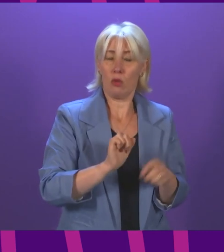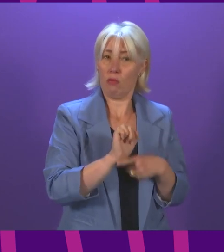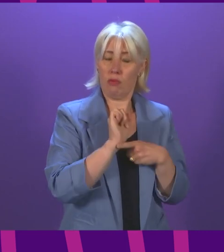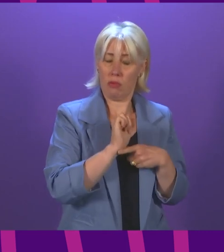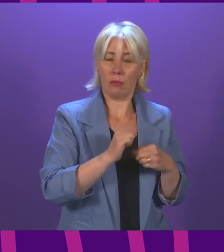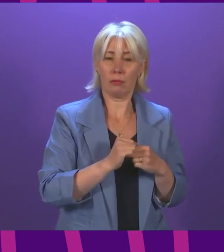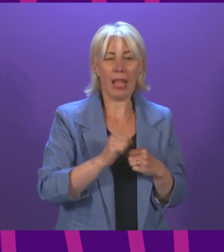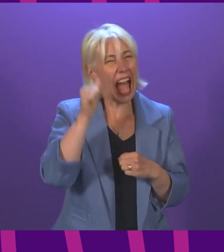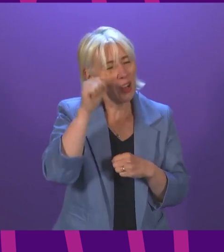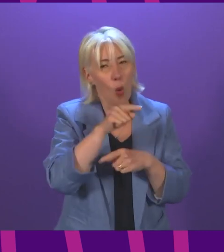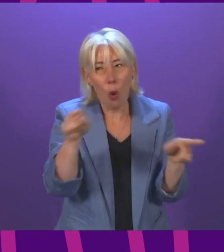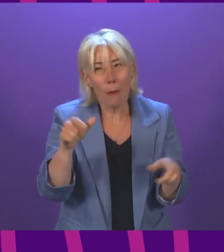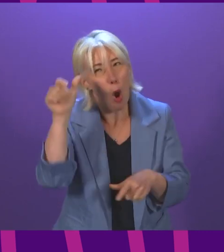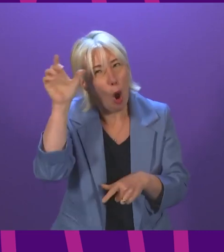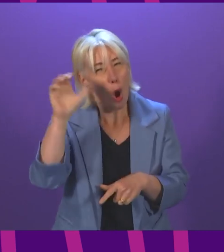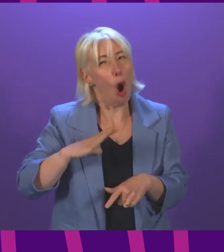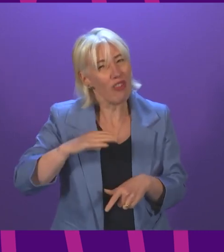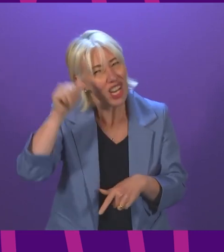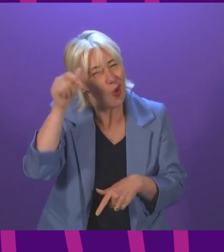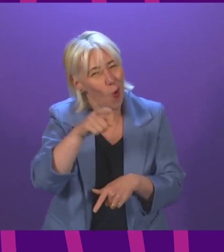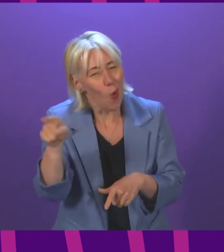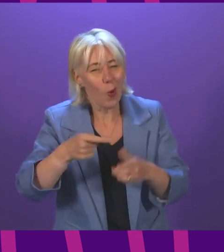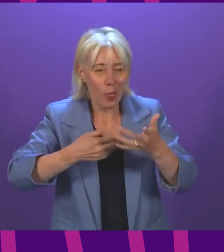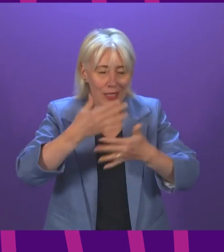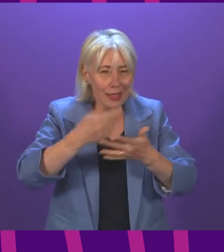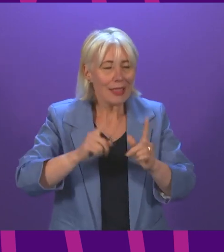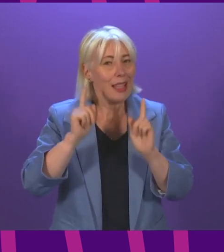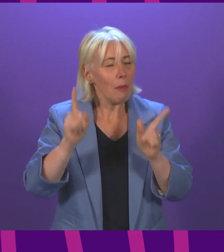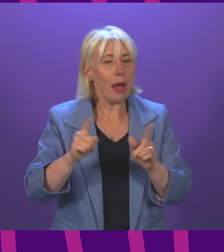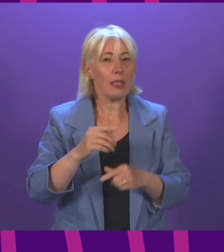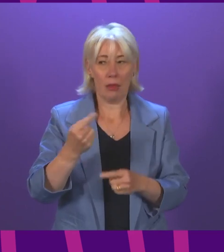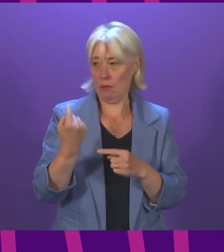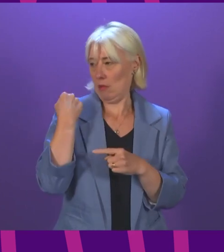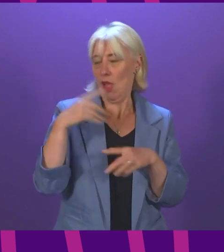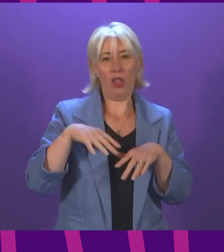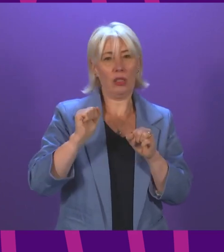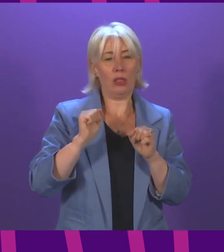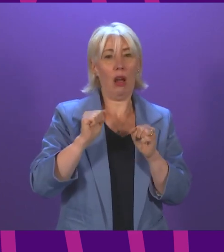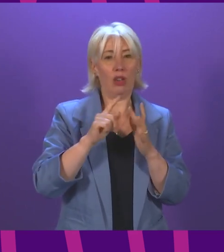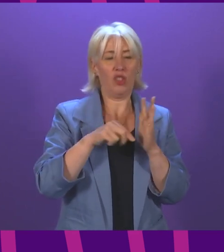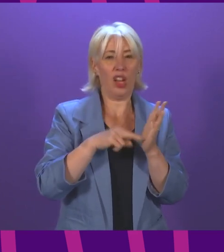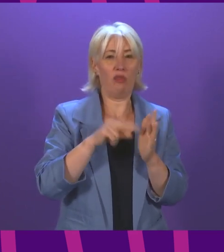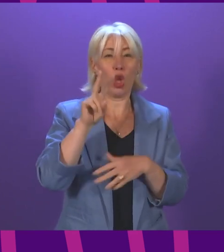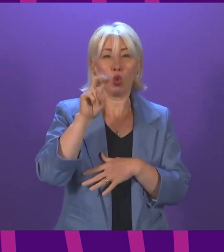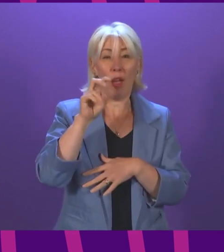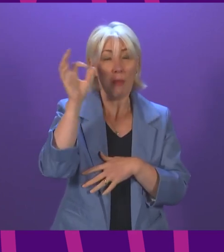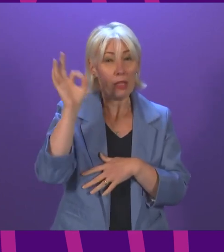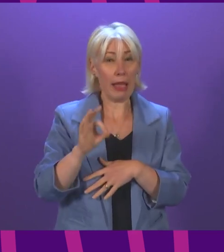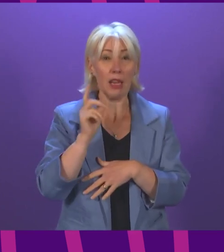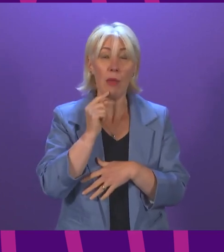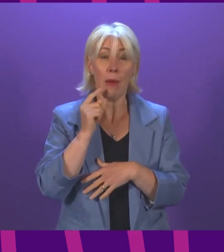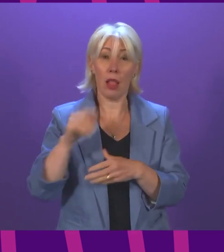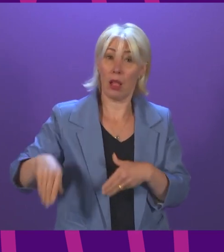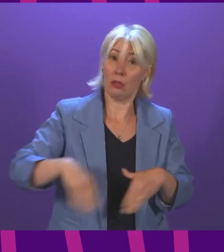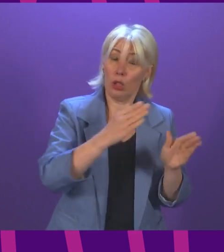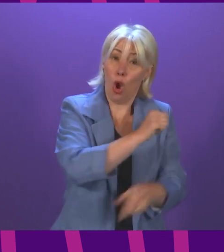this statistic, but it is always worth repeating that at the start of the year, around 12% of cases were ending up in hospital. That figure